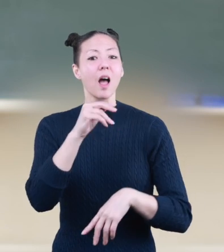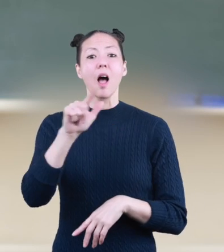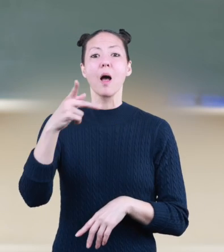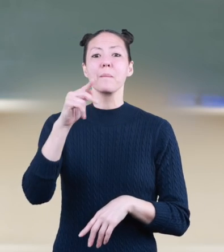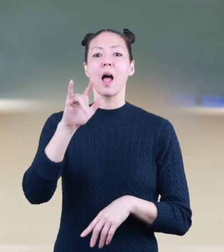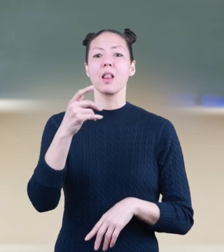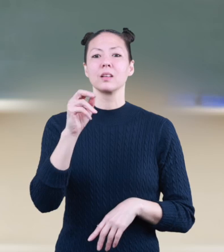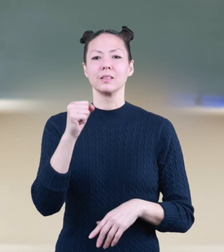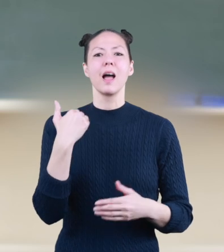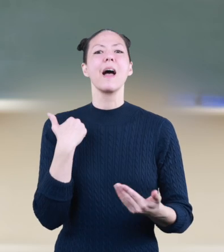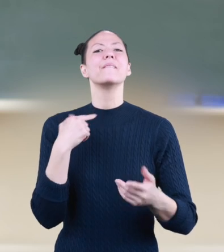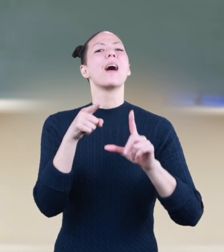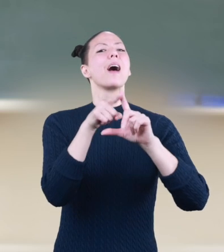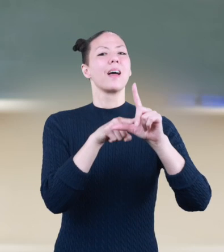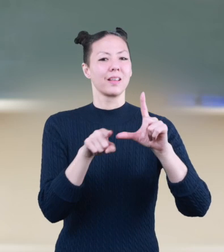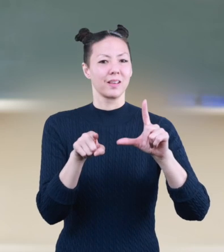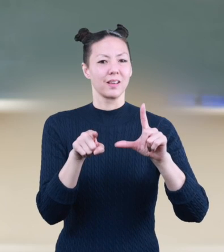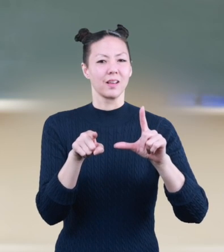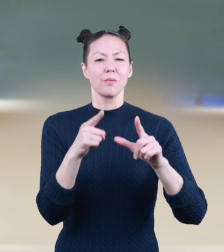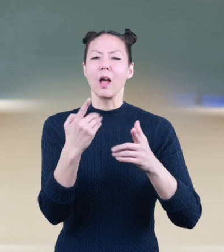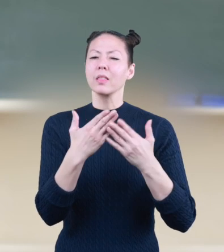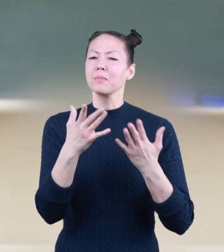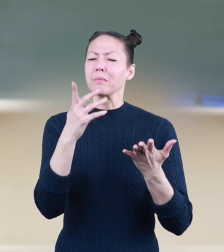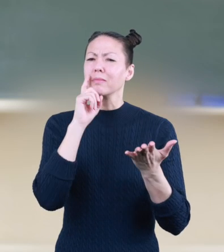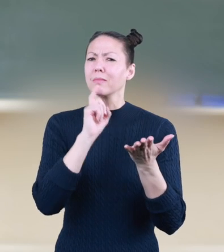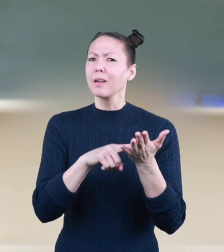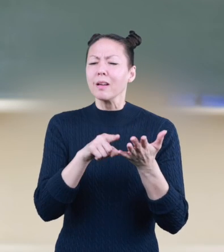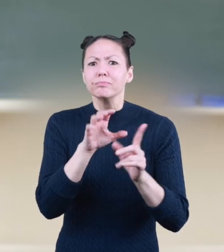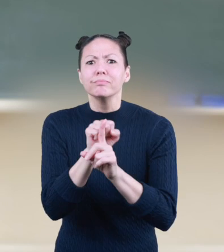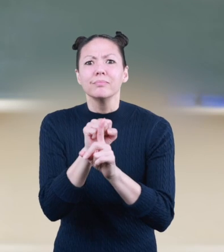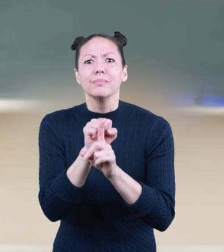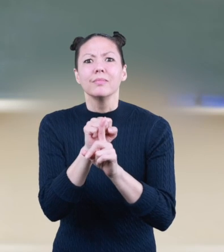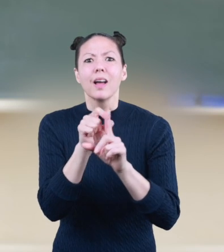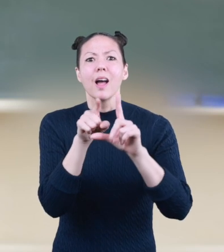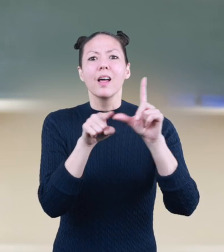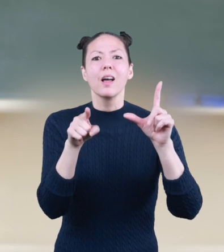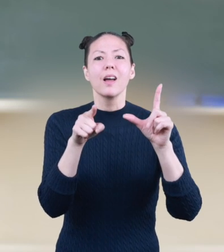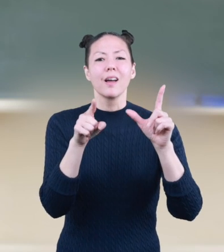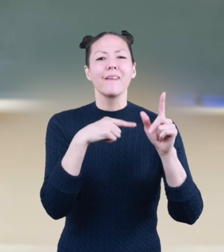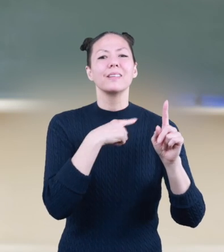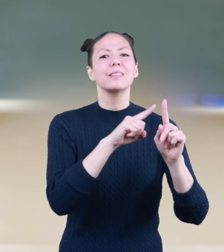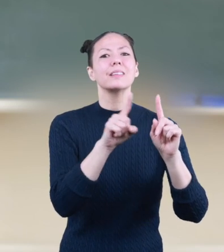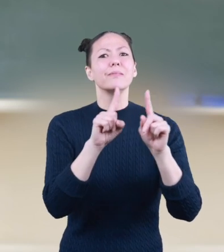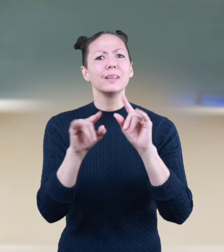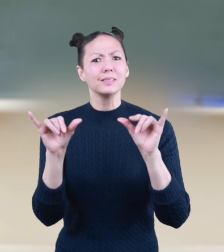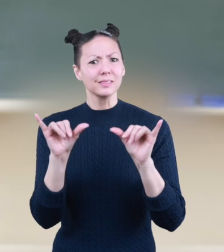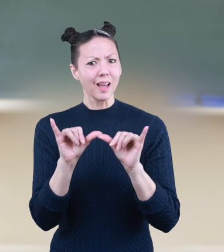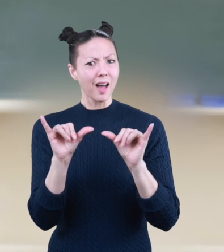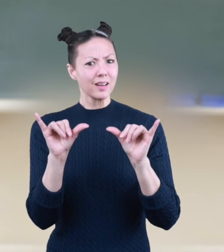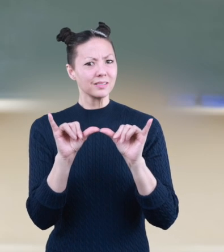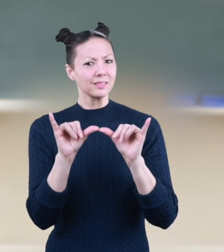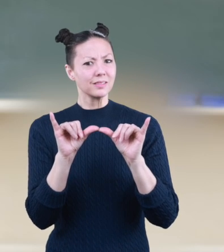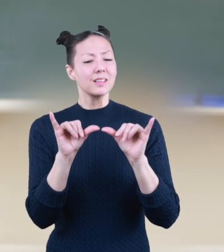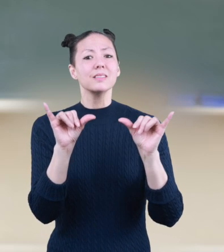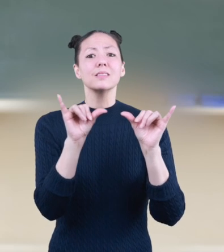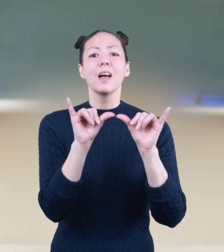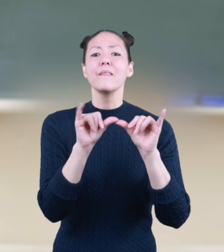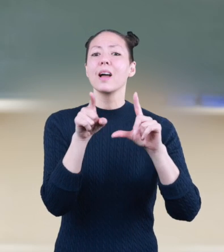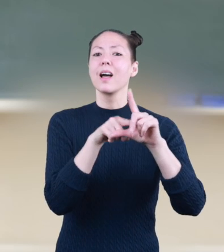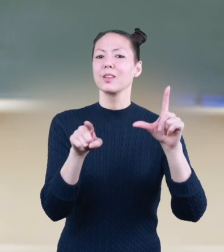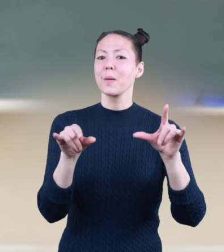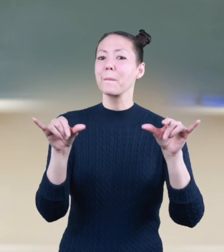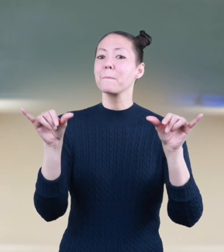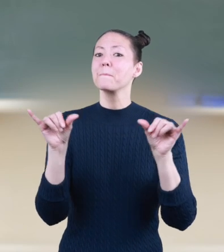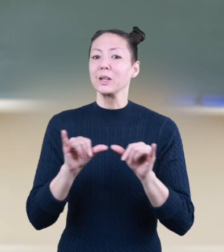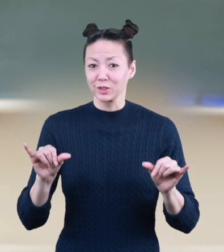polygons have angles. One thing you may notice immediately is that angles come in different sizes. The size of an angle